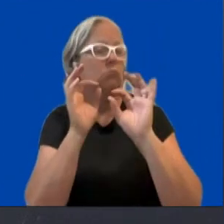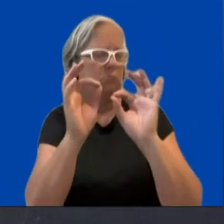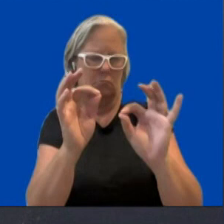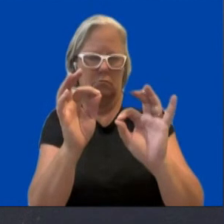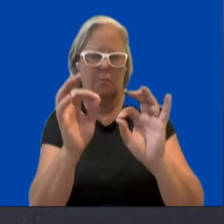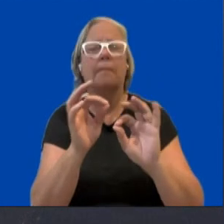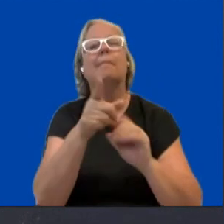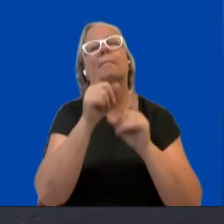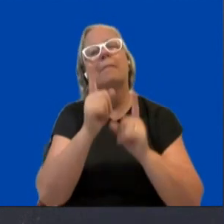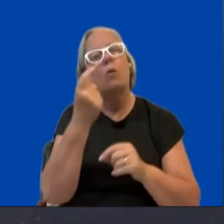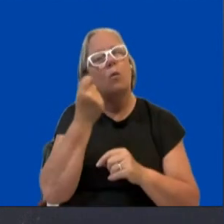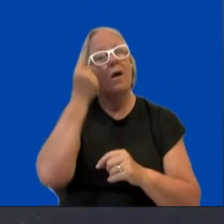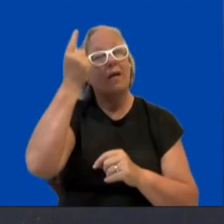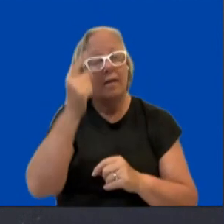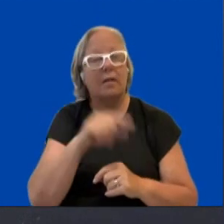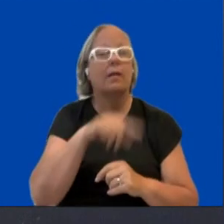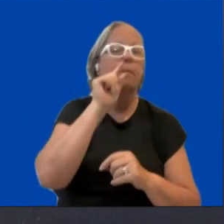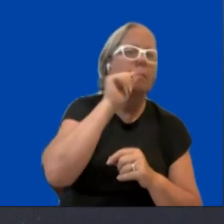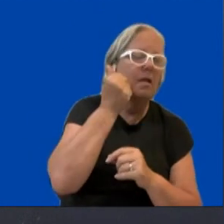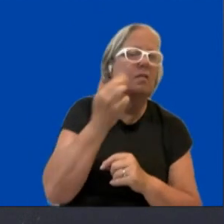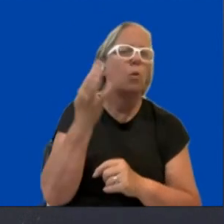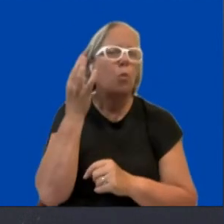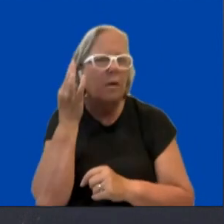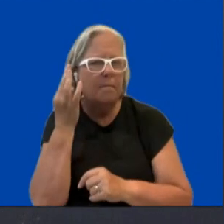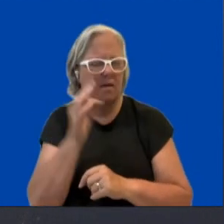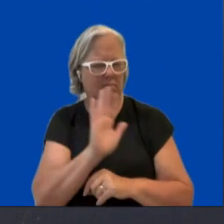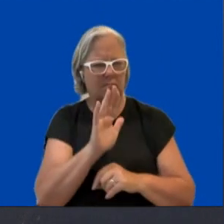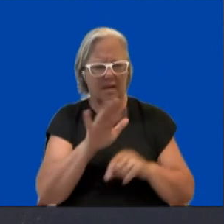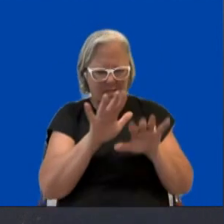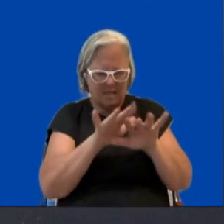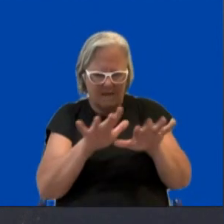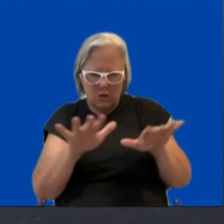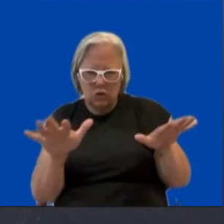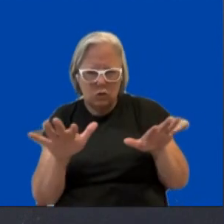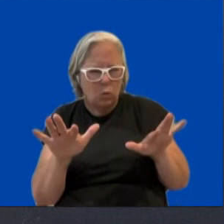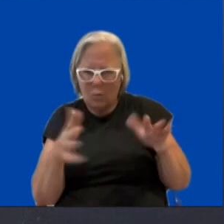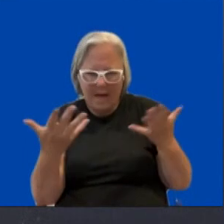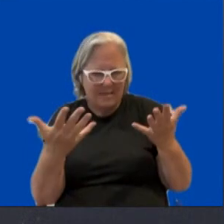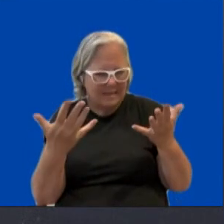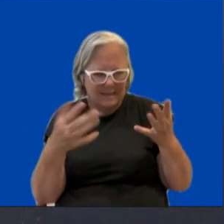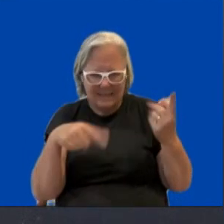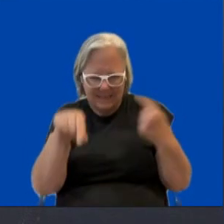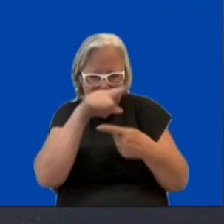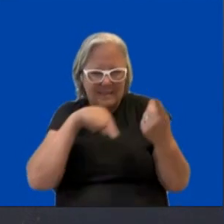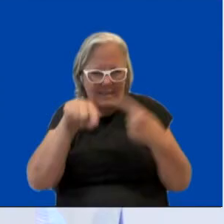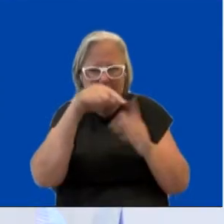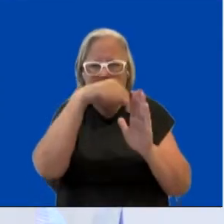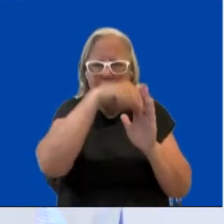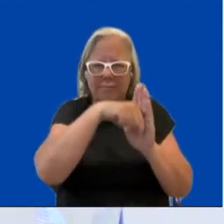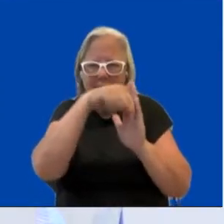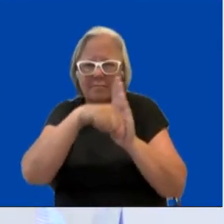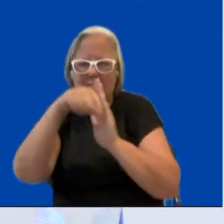men in all the diversity in your member state. And I mean, as a director of